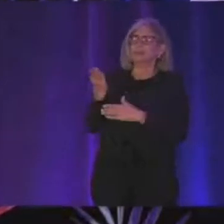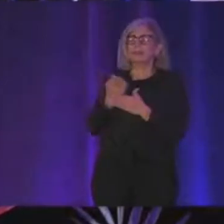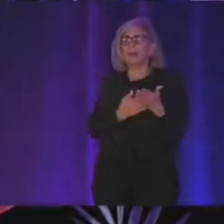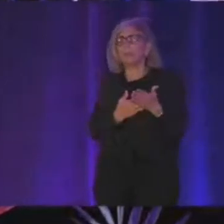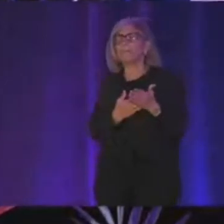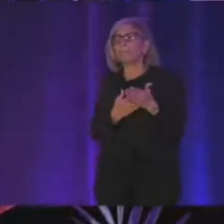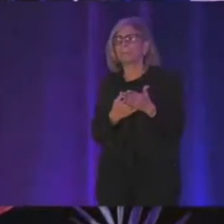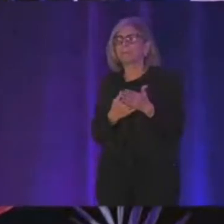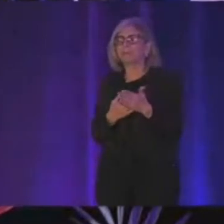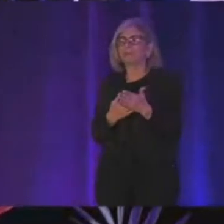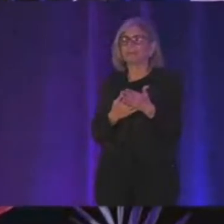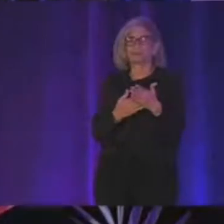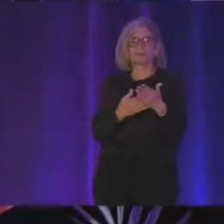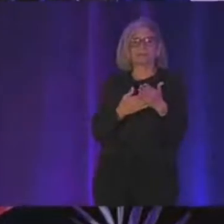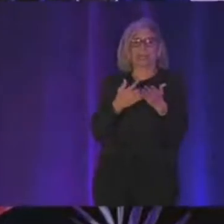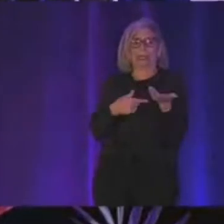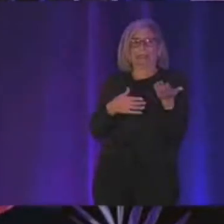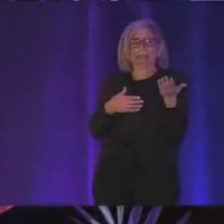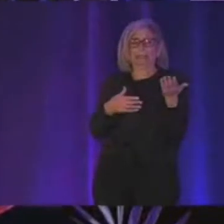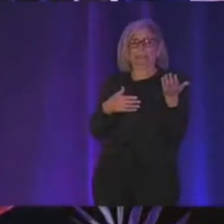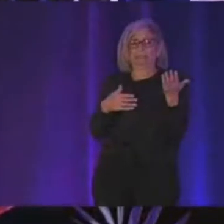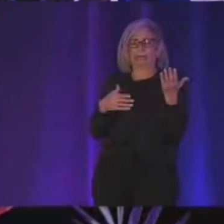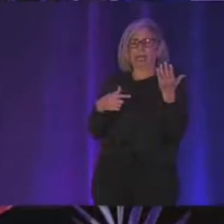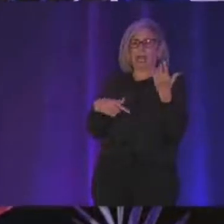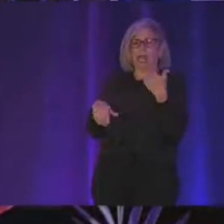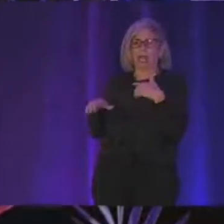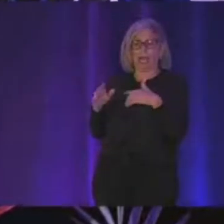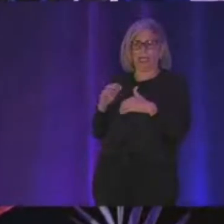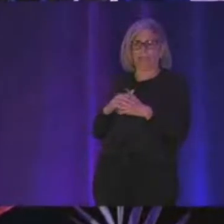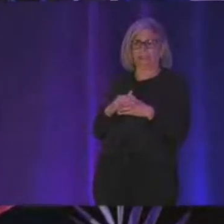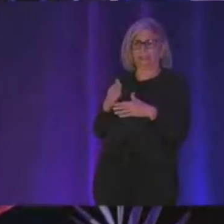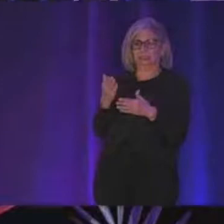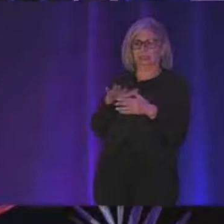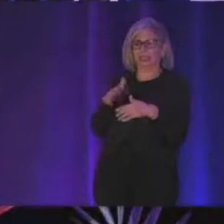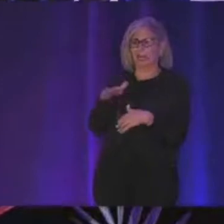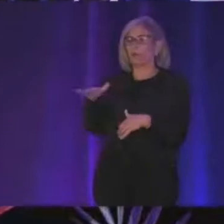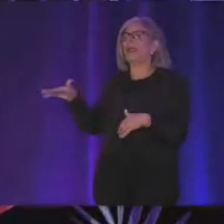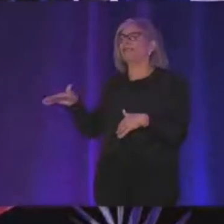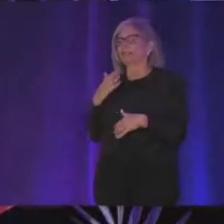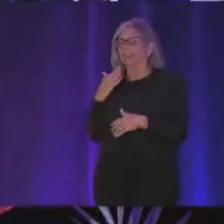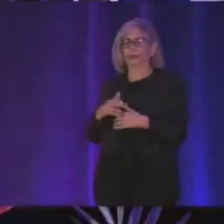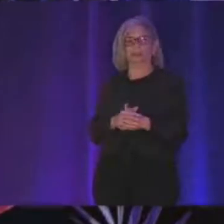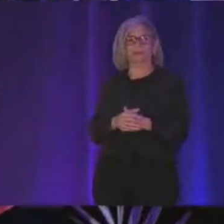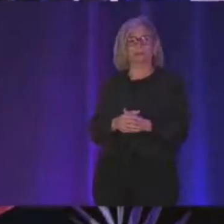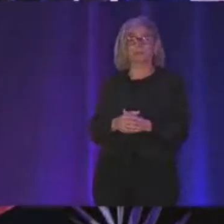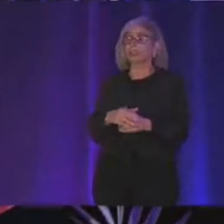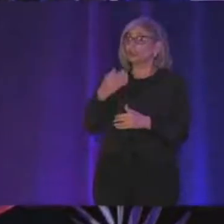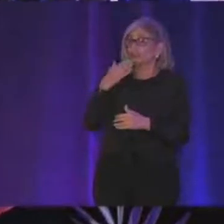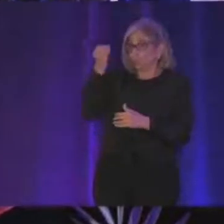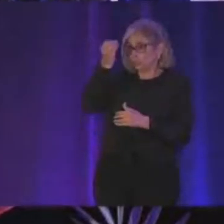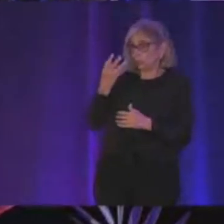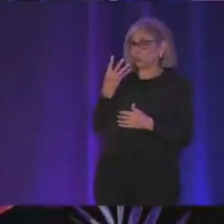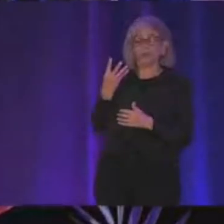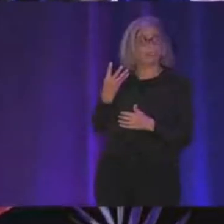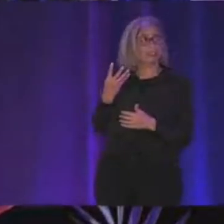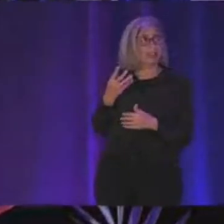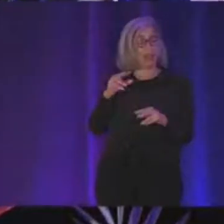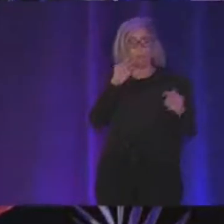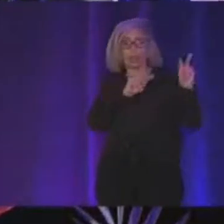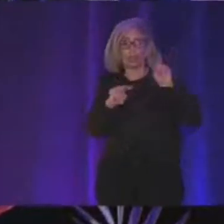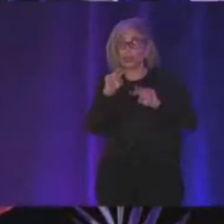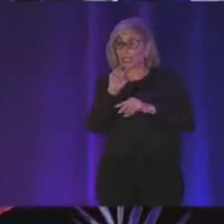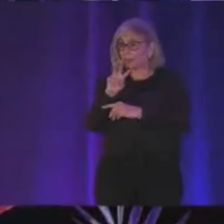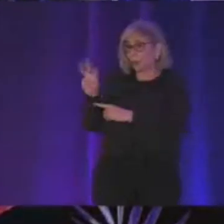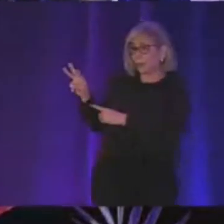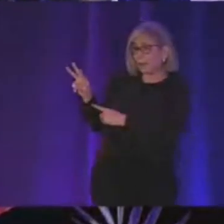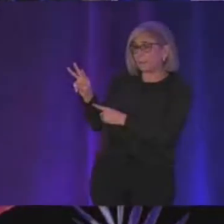for spoken words and I really want to see like the actual text and the good thing is was like looking at the